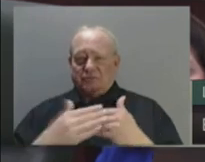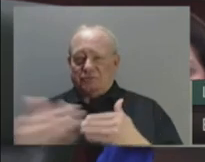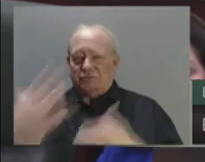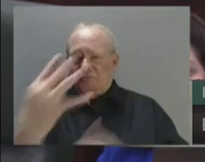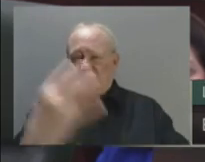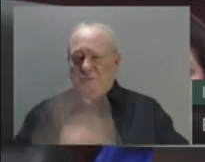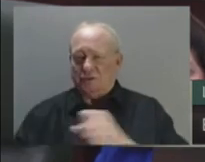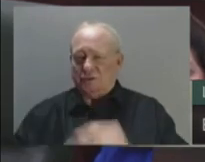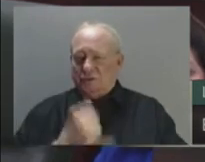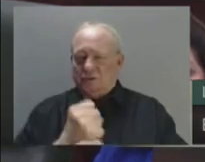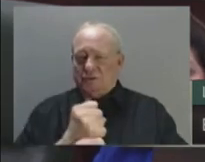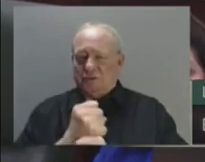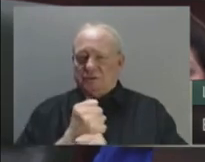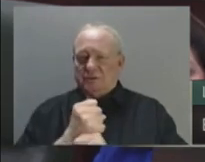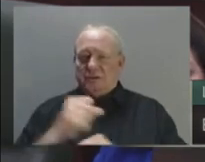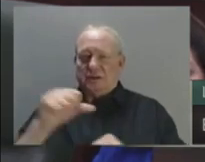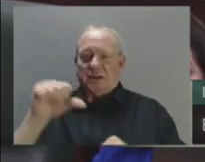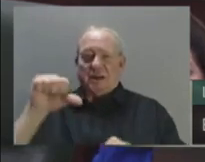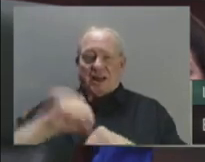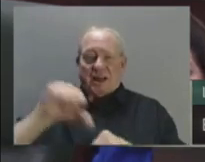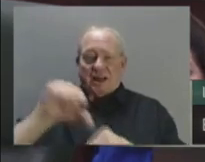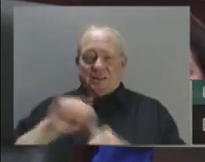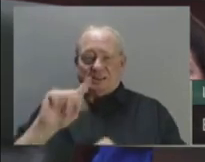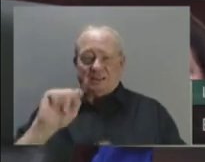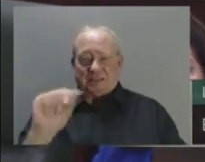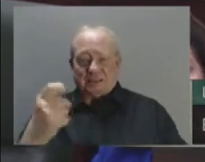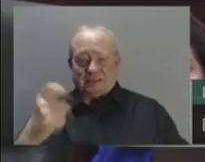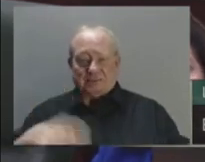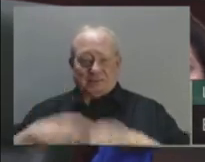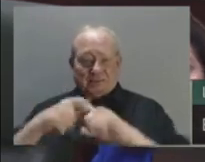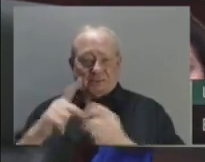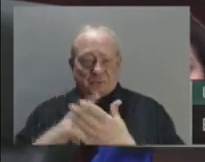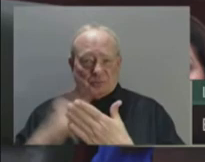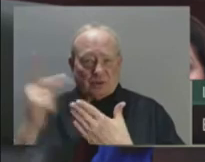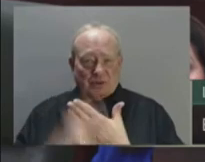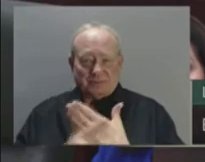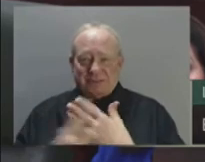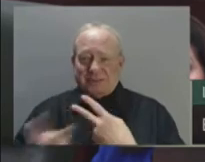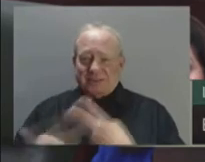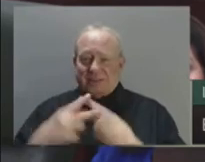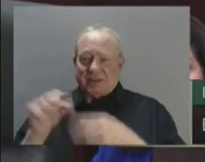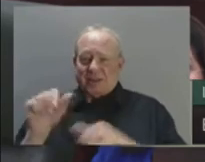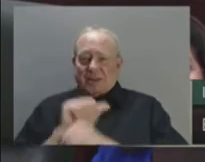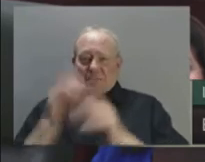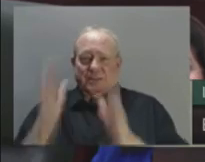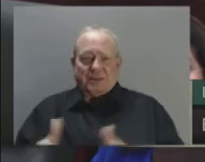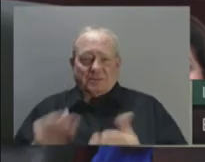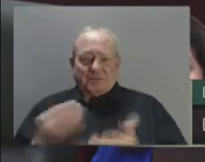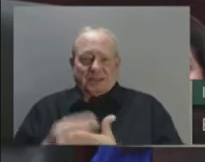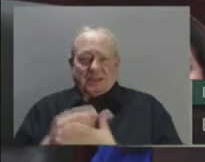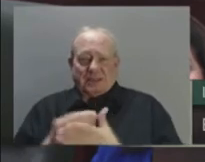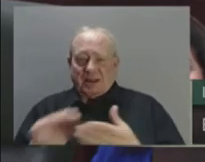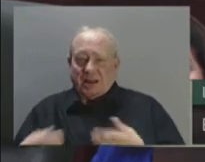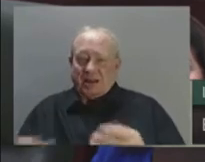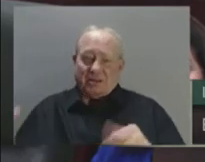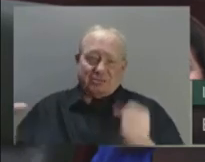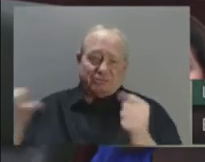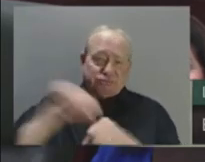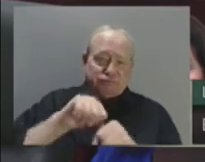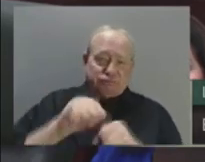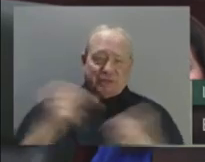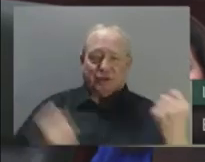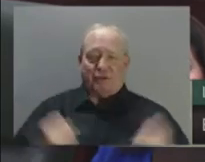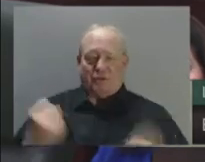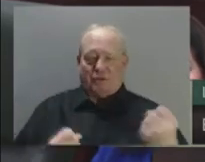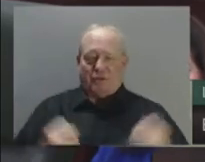businesses real dollars every time they fuel up, and gives Albertans an enduring affordability advantage as we benefit from